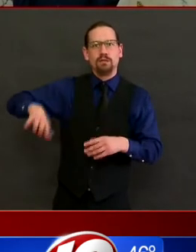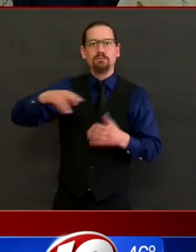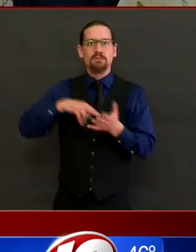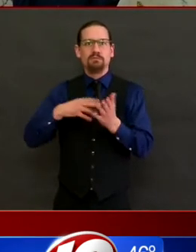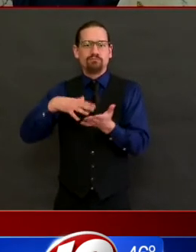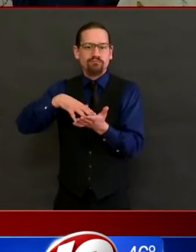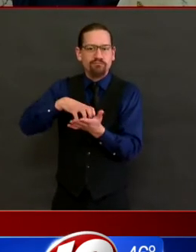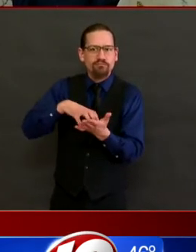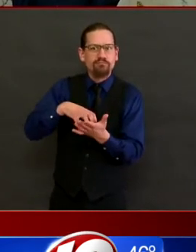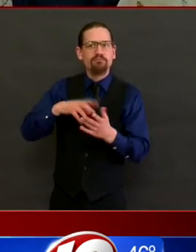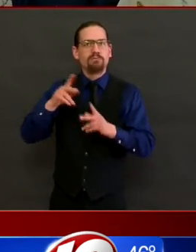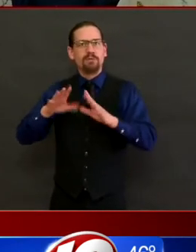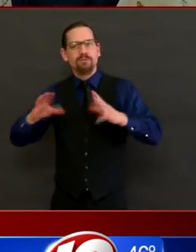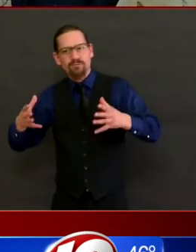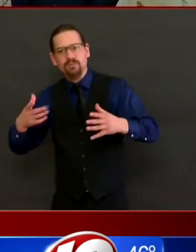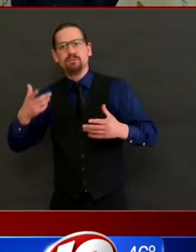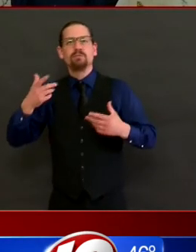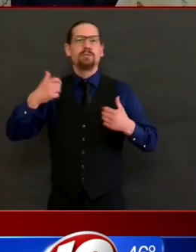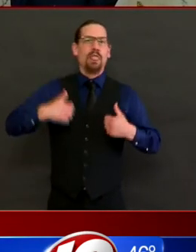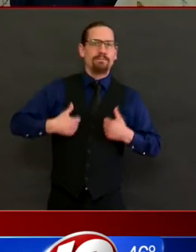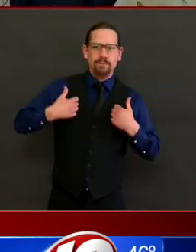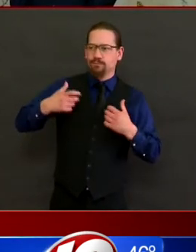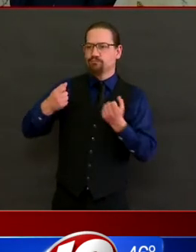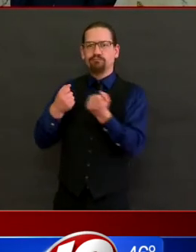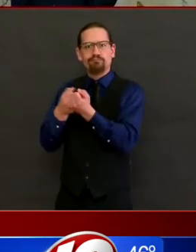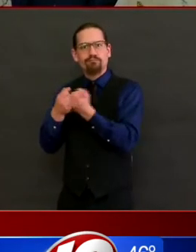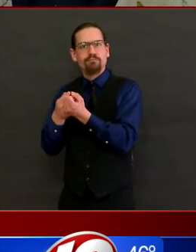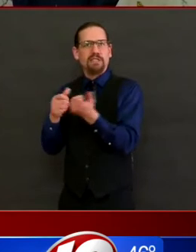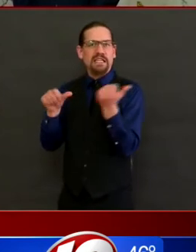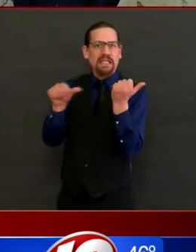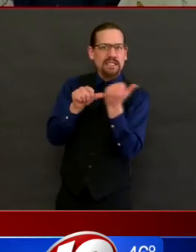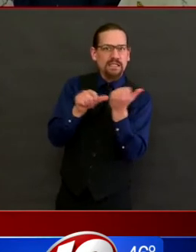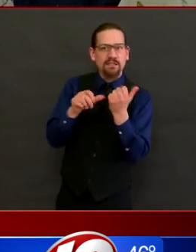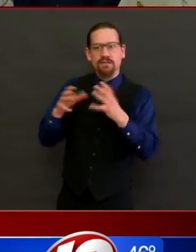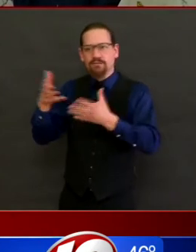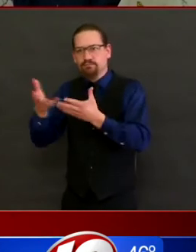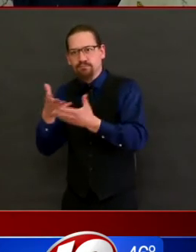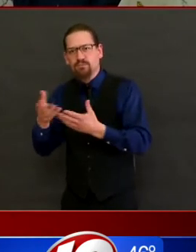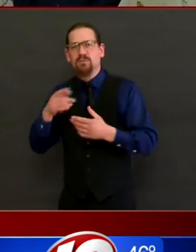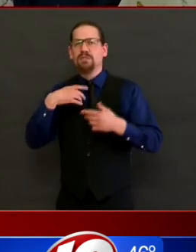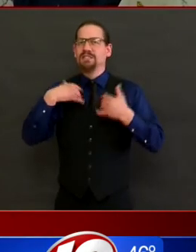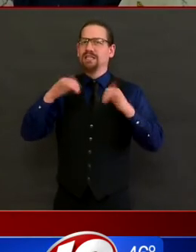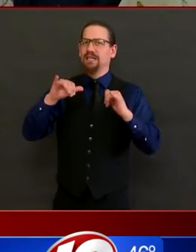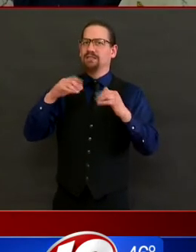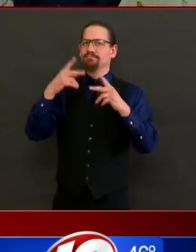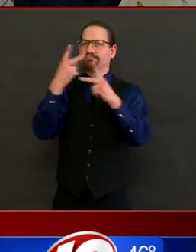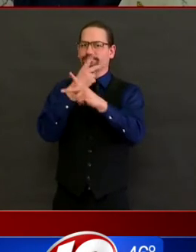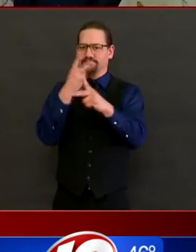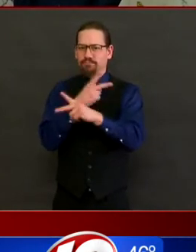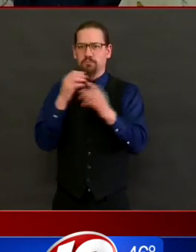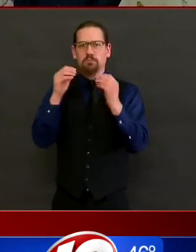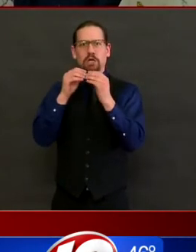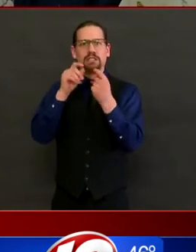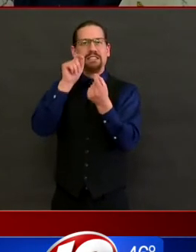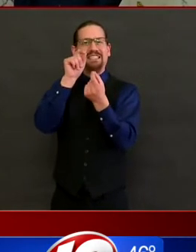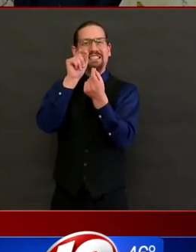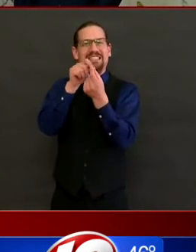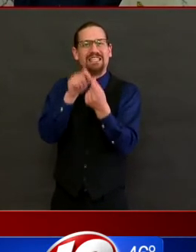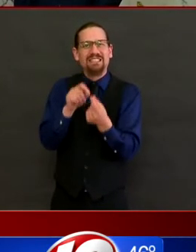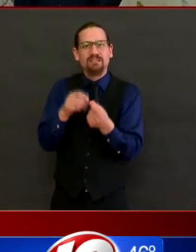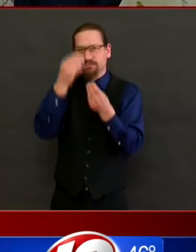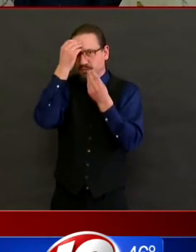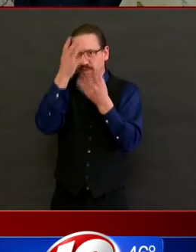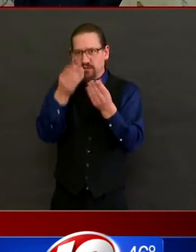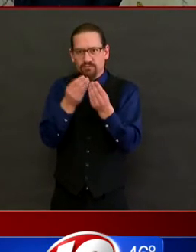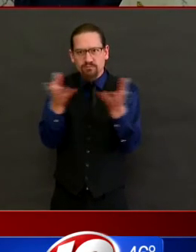and more details with our data so that we can understand our landscape in terms of addressing